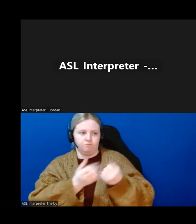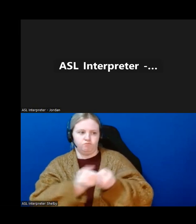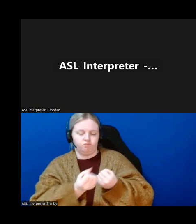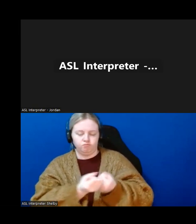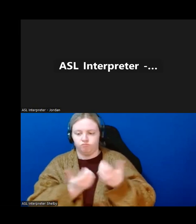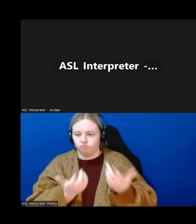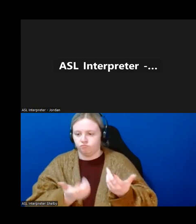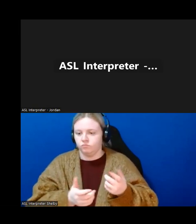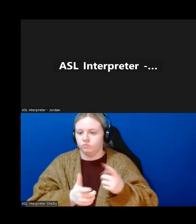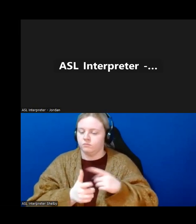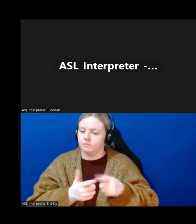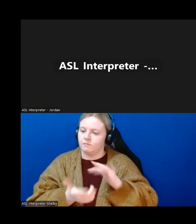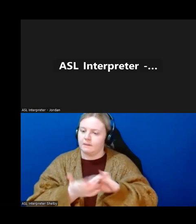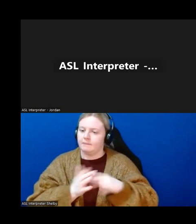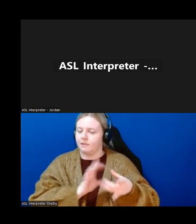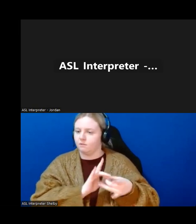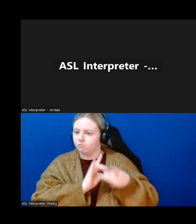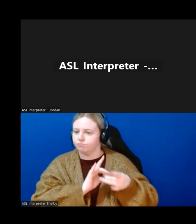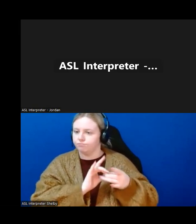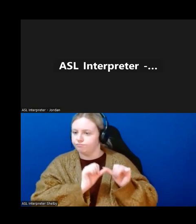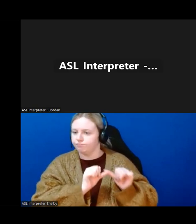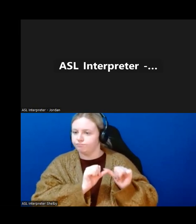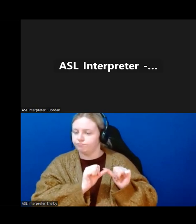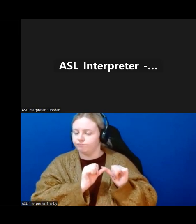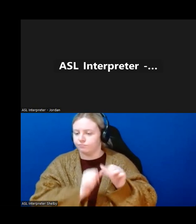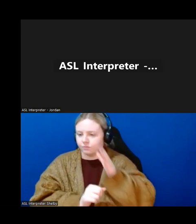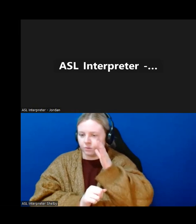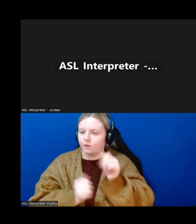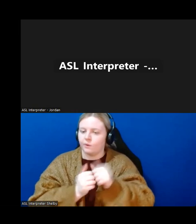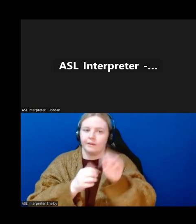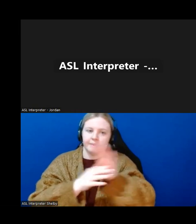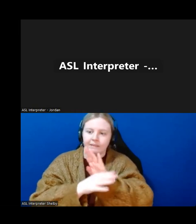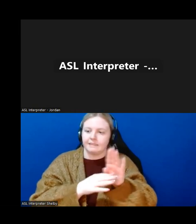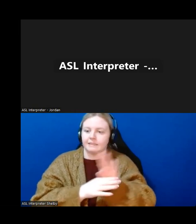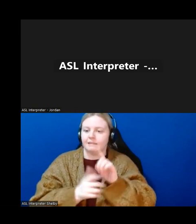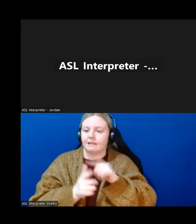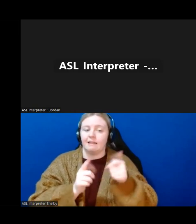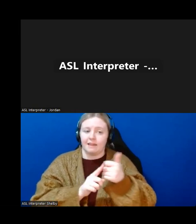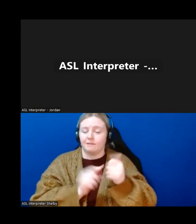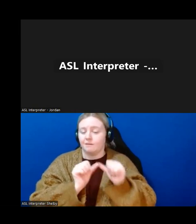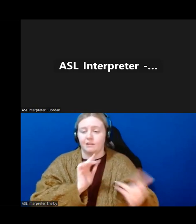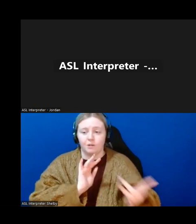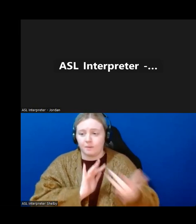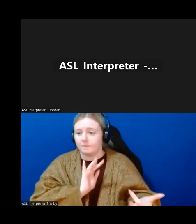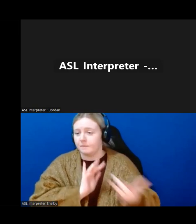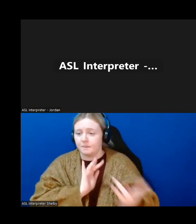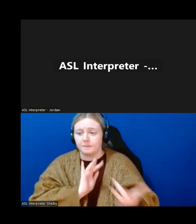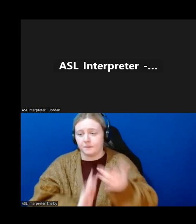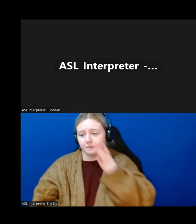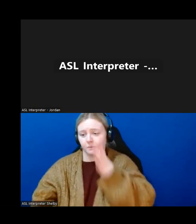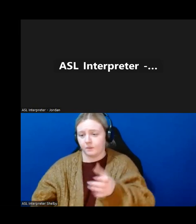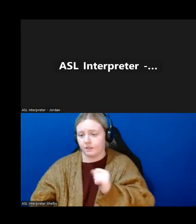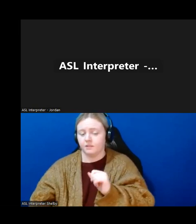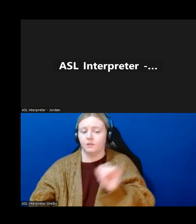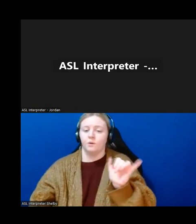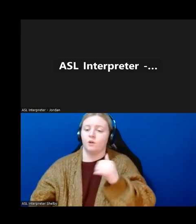that way, we still maintain a lot of really good relationships with those businesses and they keep on coming back. We also have